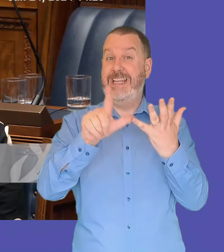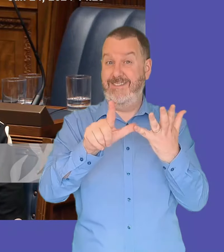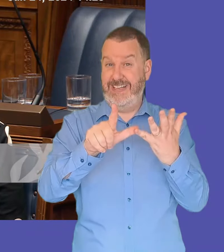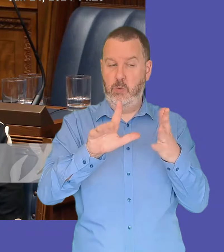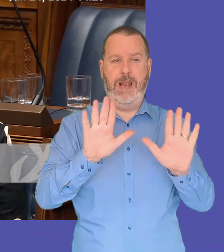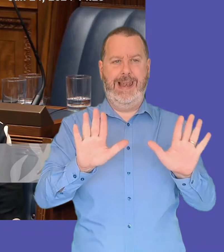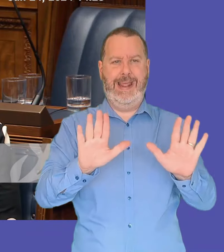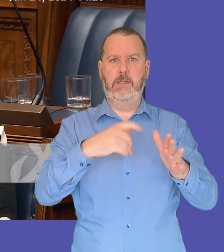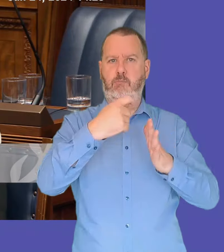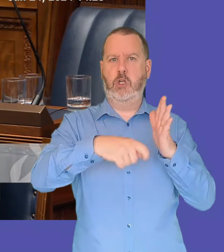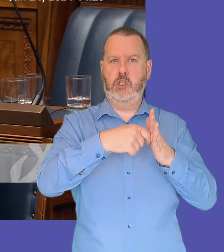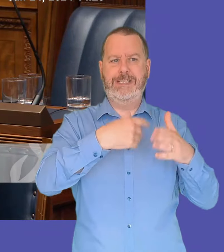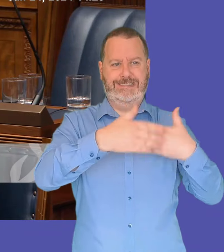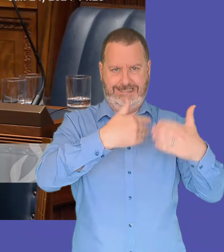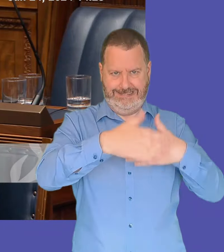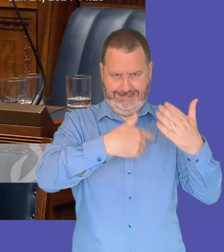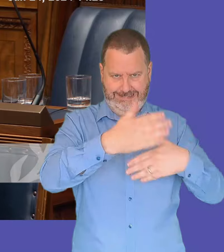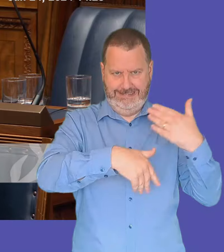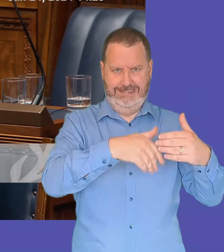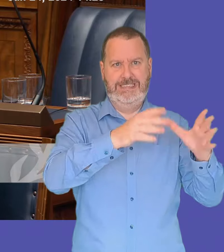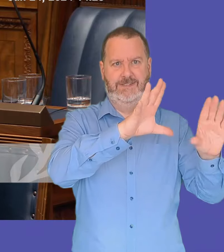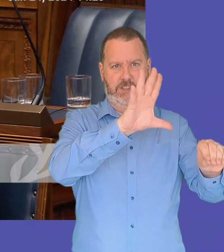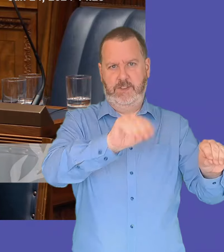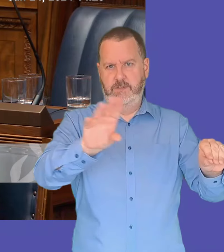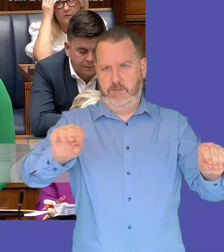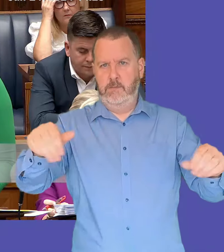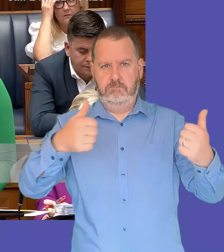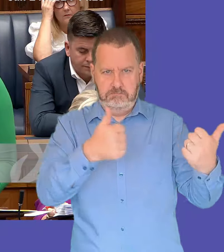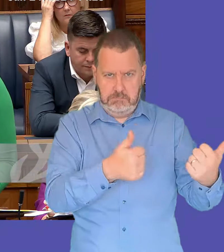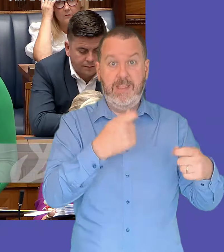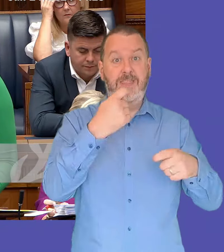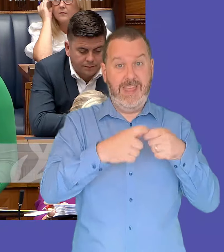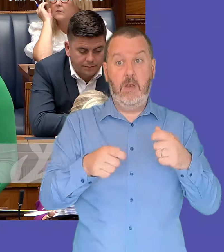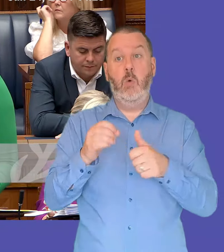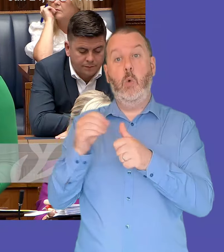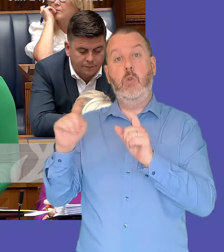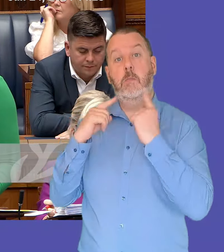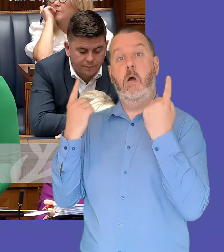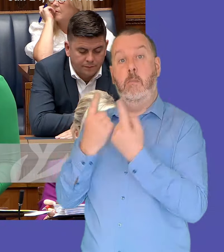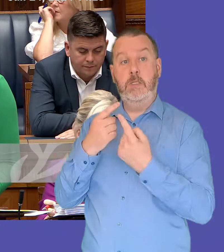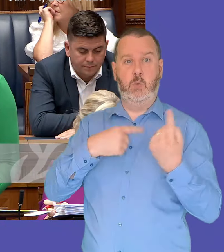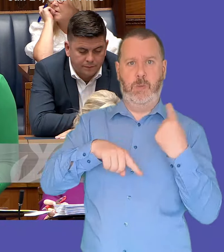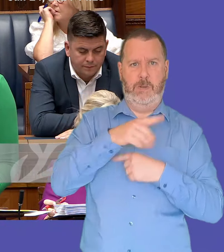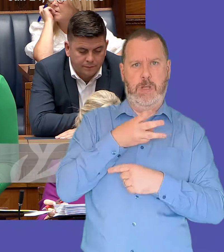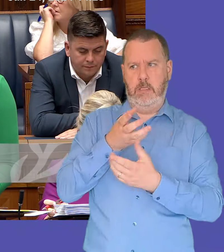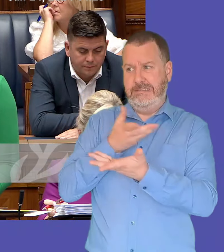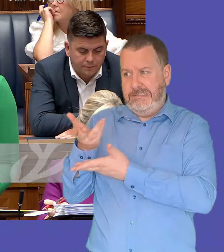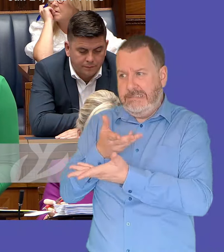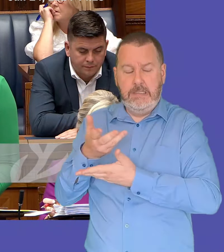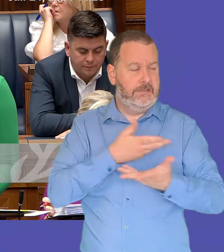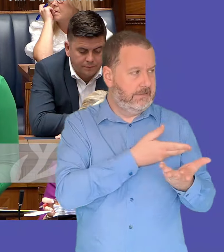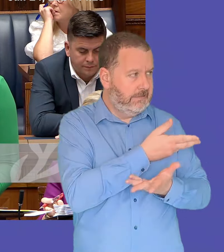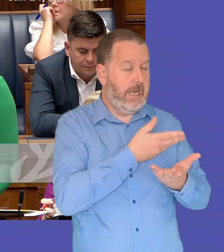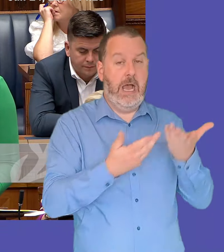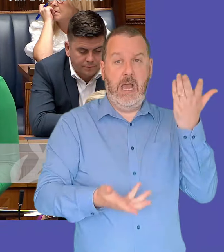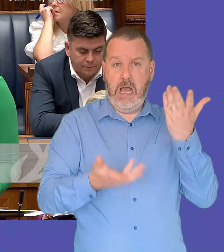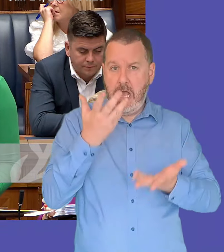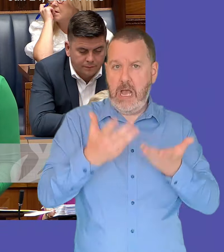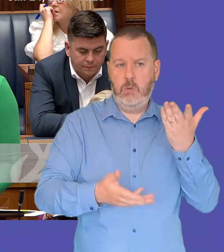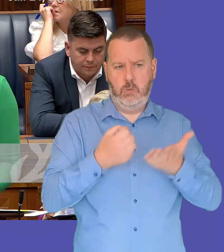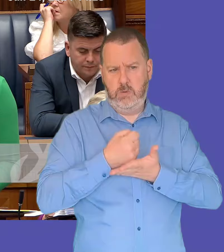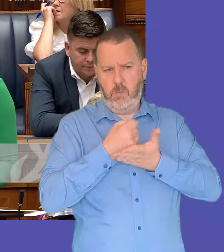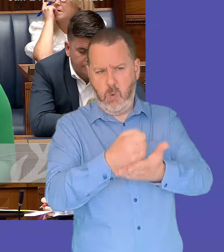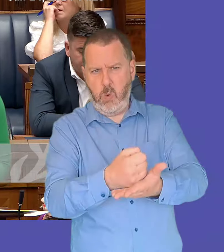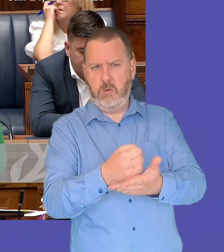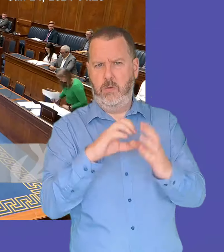projects to complete and we will continue to work with our colleagues and other departments as well to find out how we can best support and deliver communities in a way which is